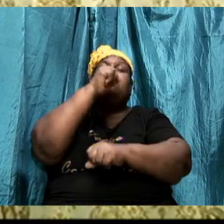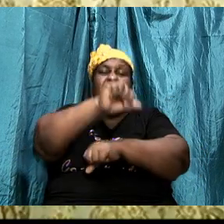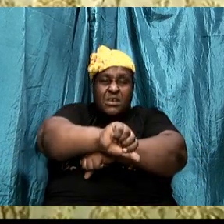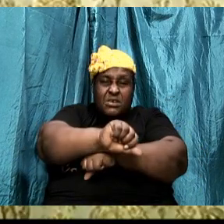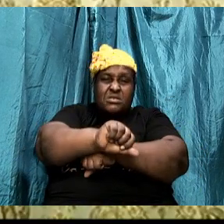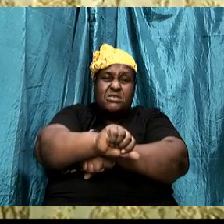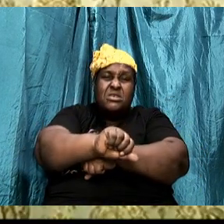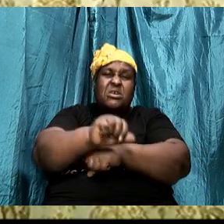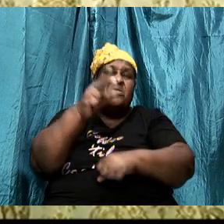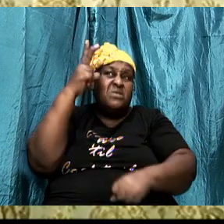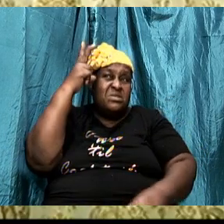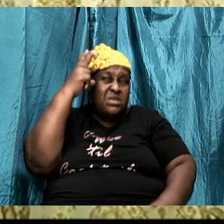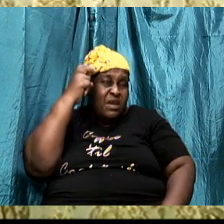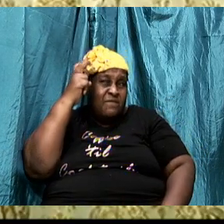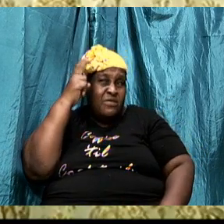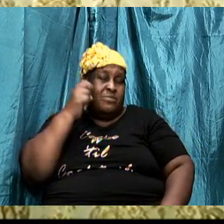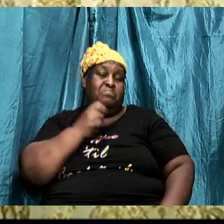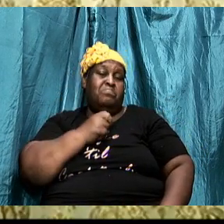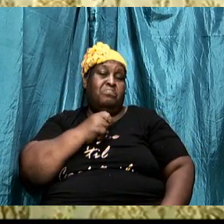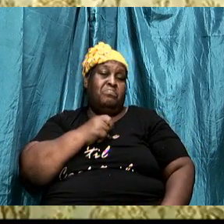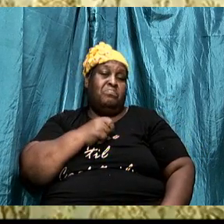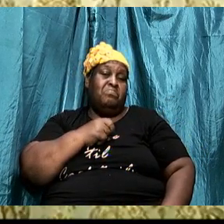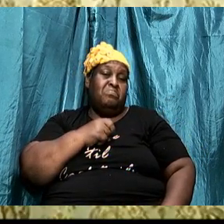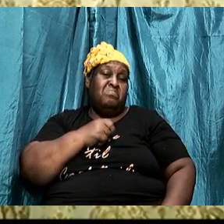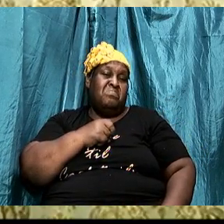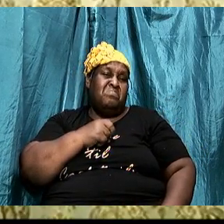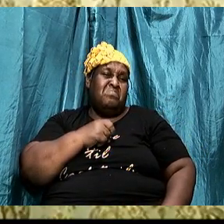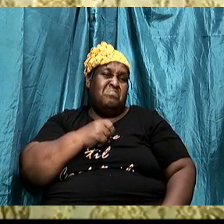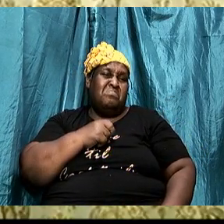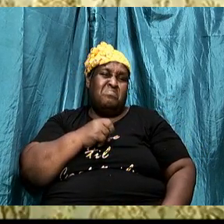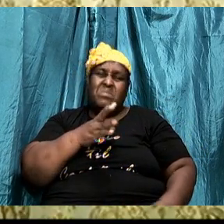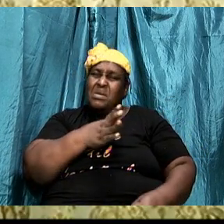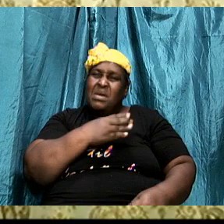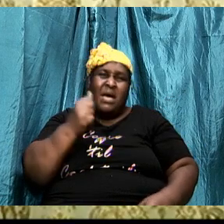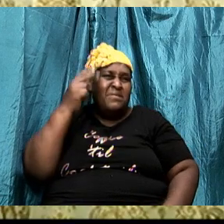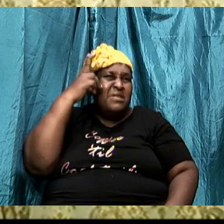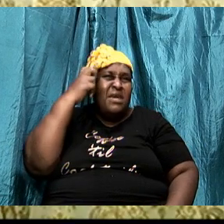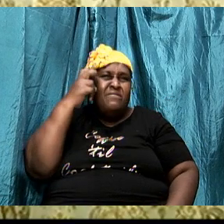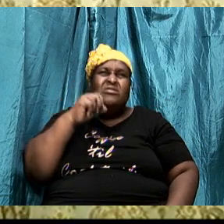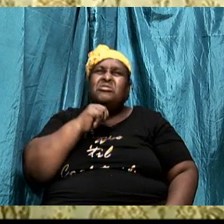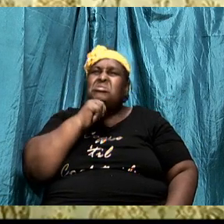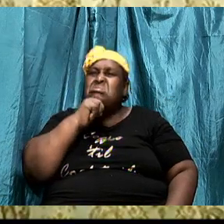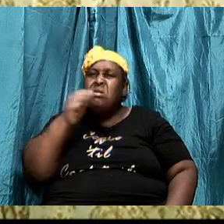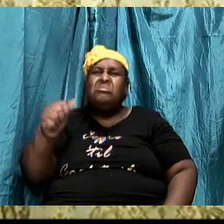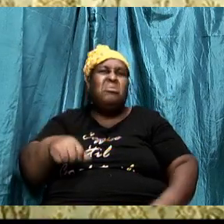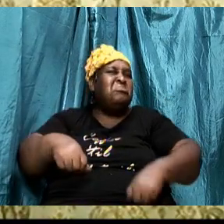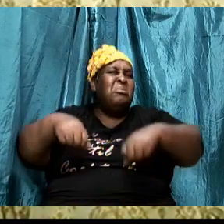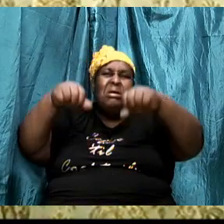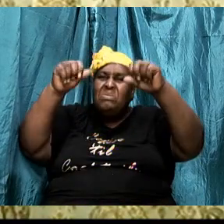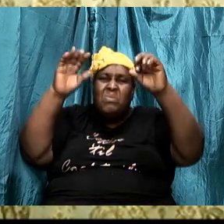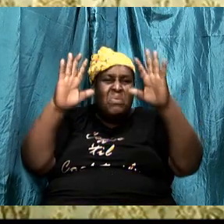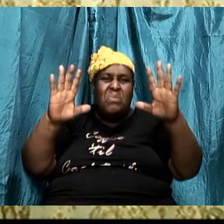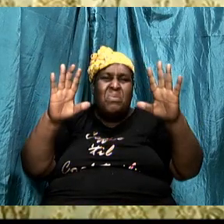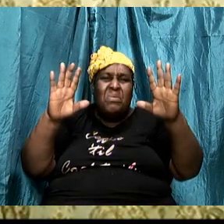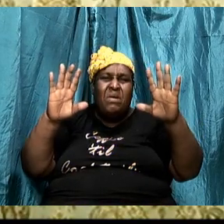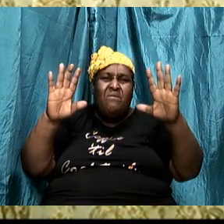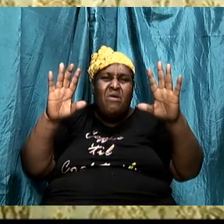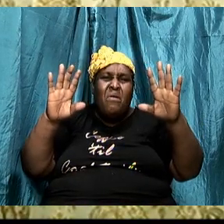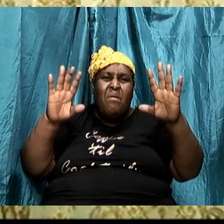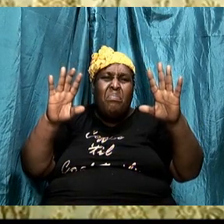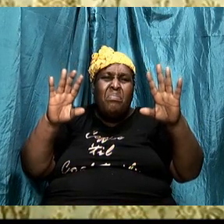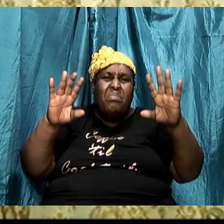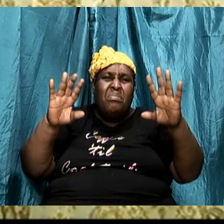what? He is not going to let up this adversary that we're talking about. Not a figment of our imagination,